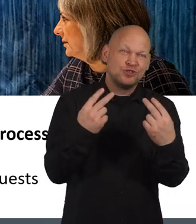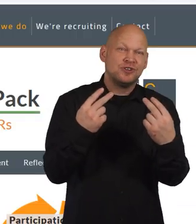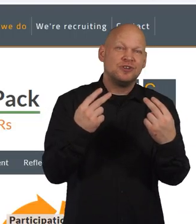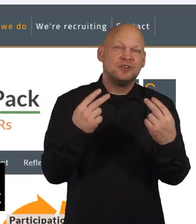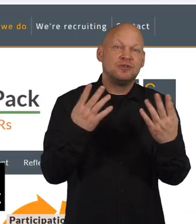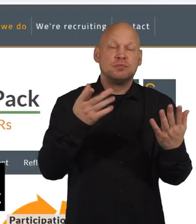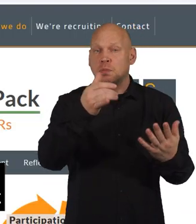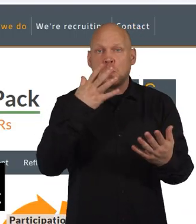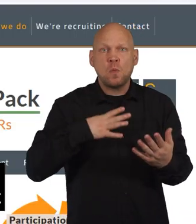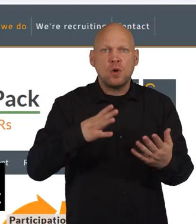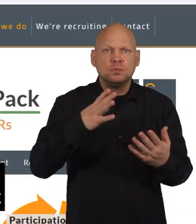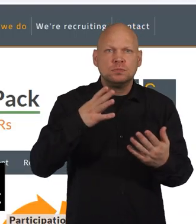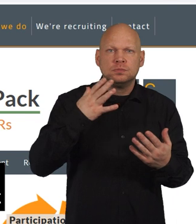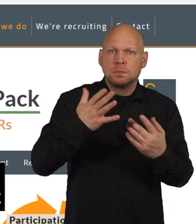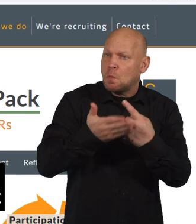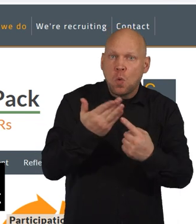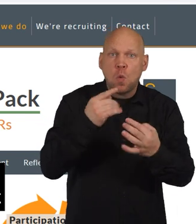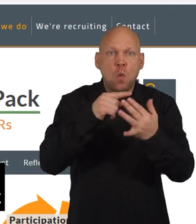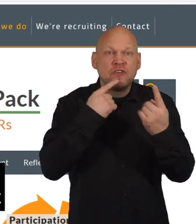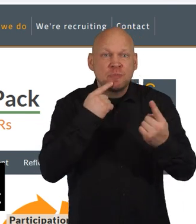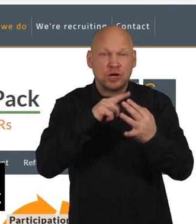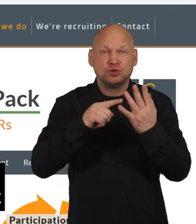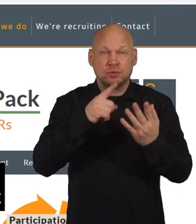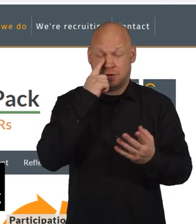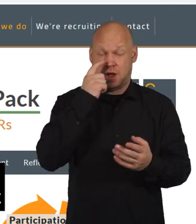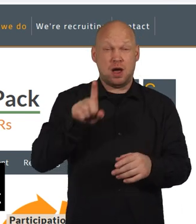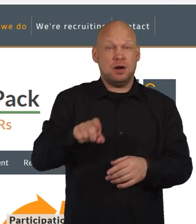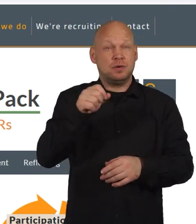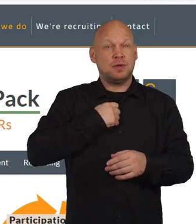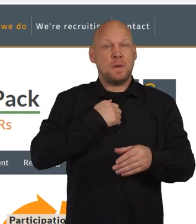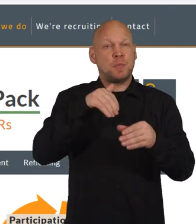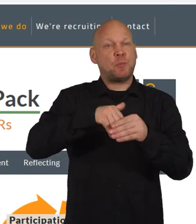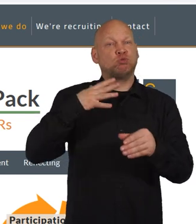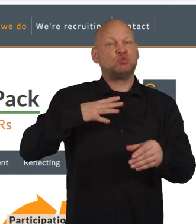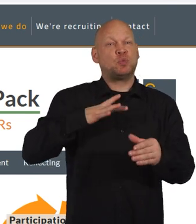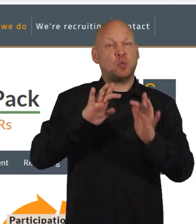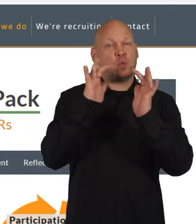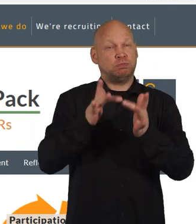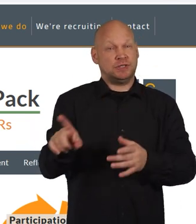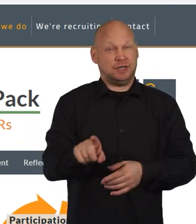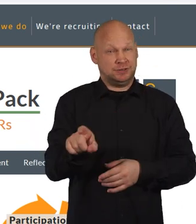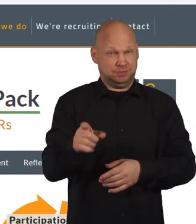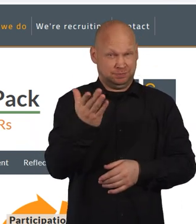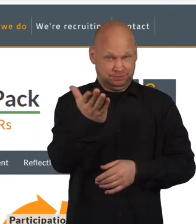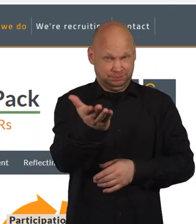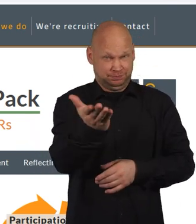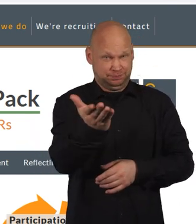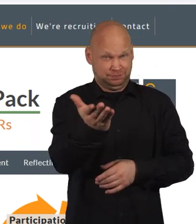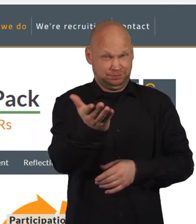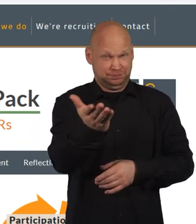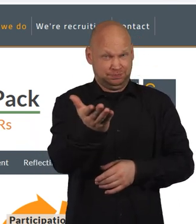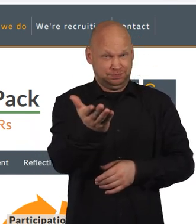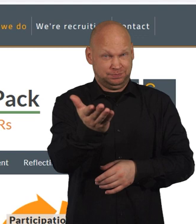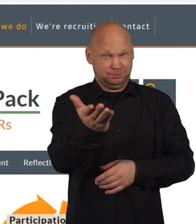If you want to find out more, you can visit our participation request resource pack at www